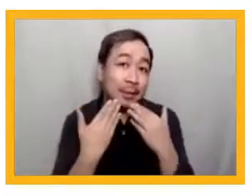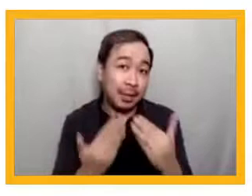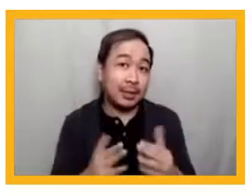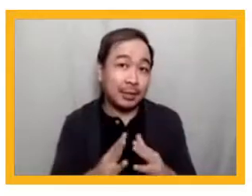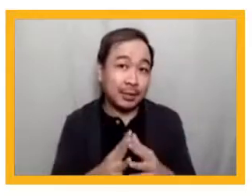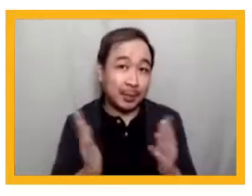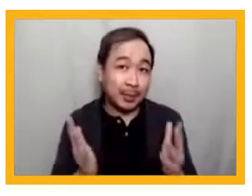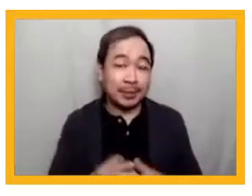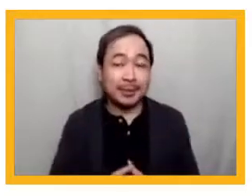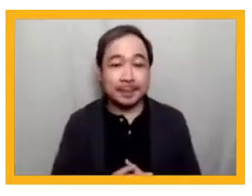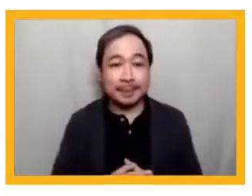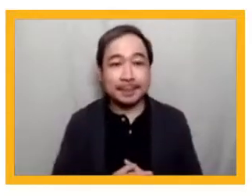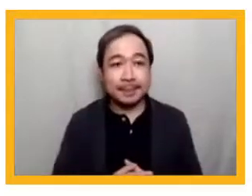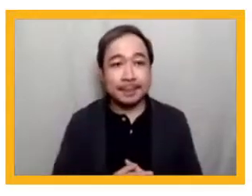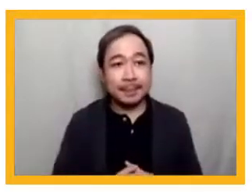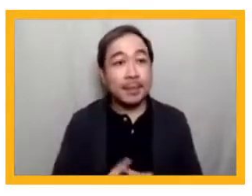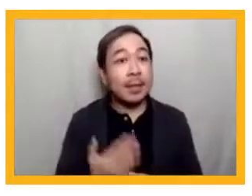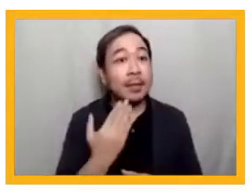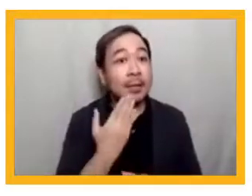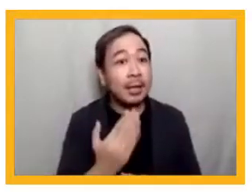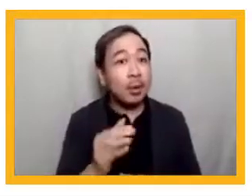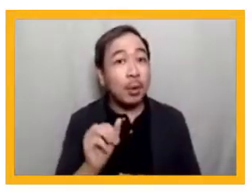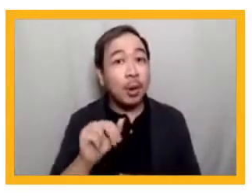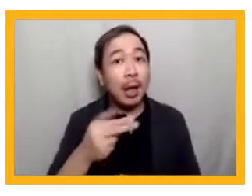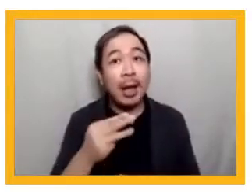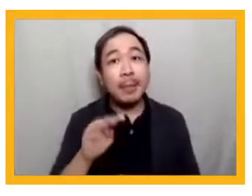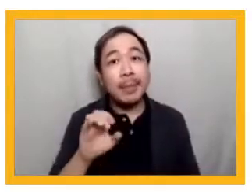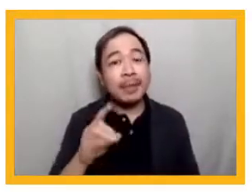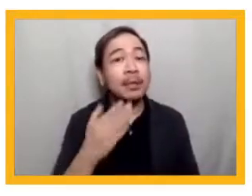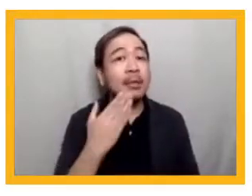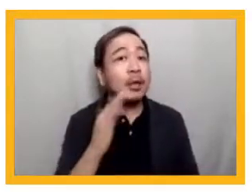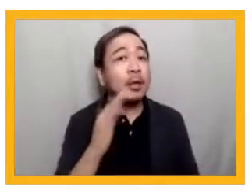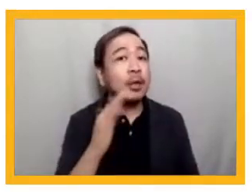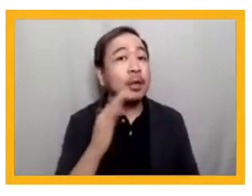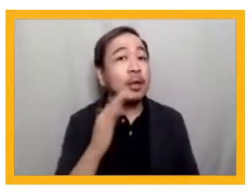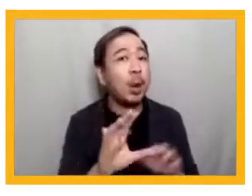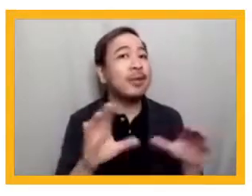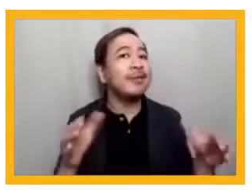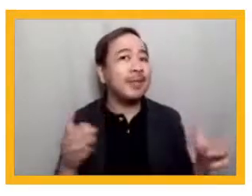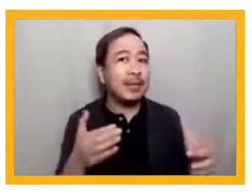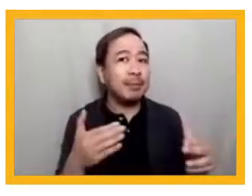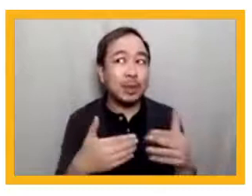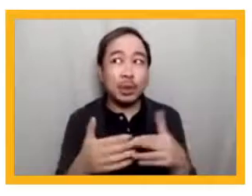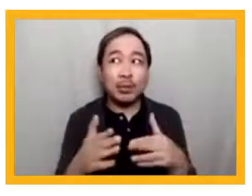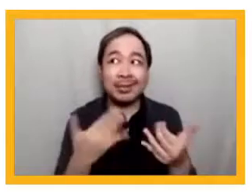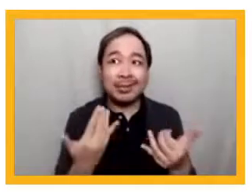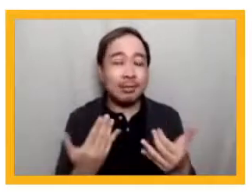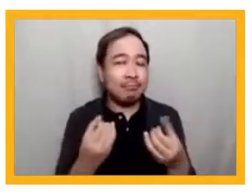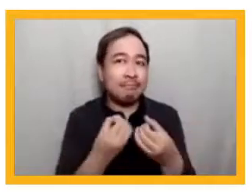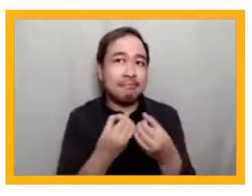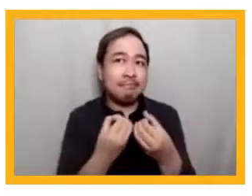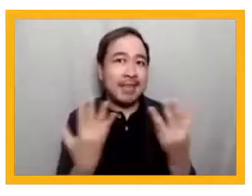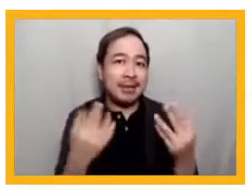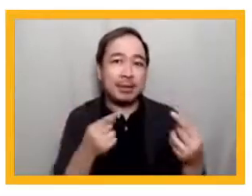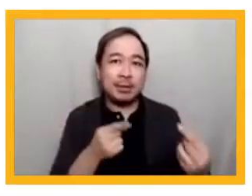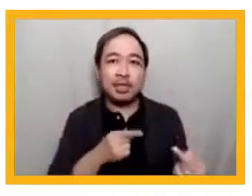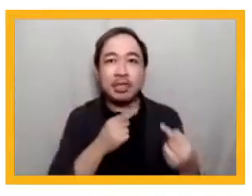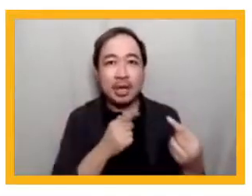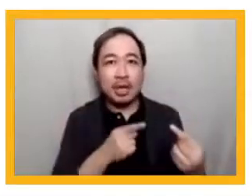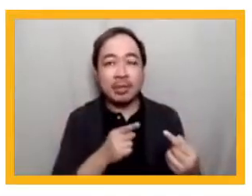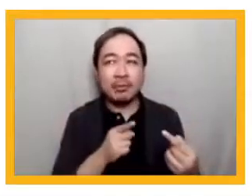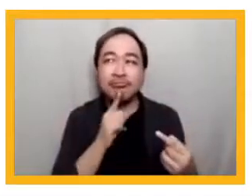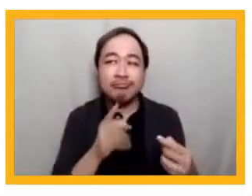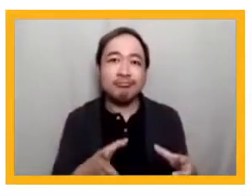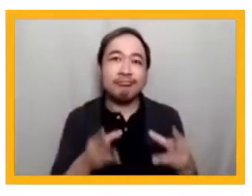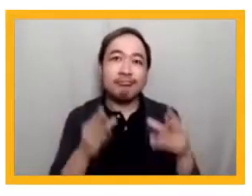Thank you very much, Ahmed. And thank you to you and your team for bringing this to us, despite the challenges. Indeed, we have really gained a lot from